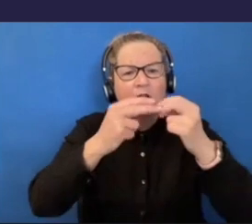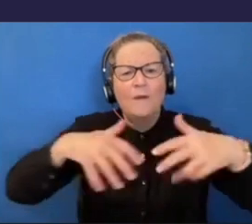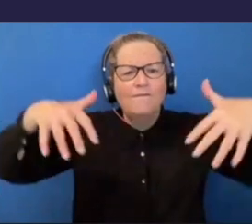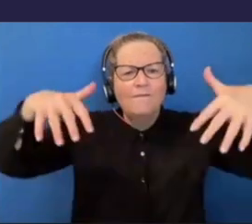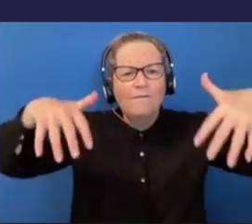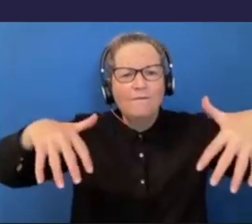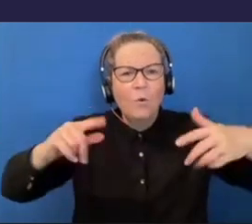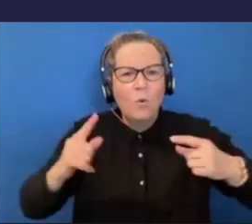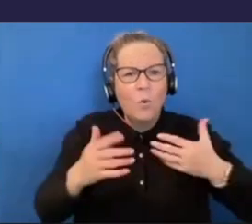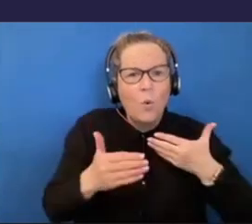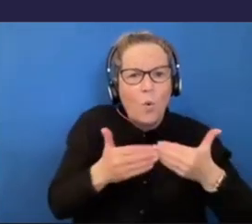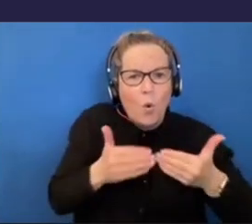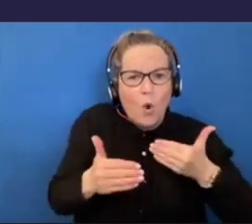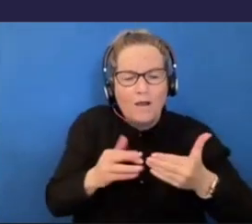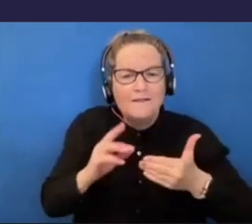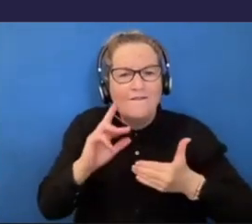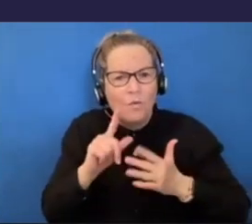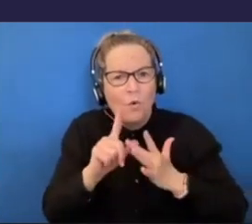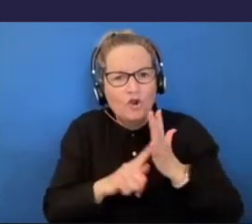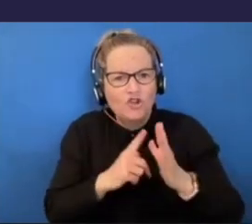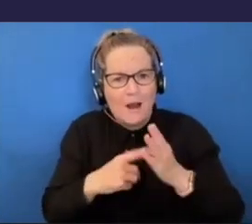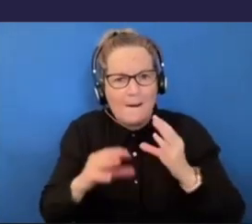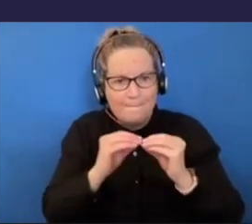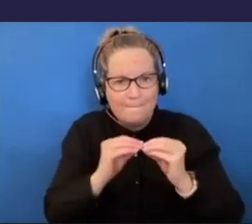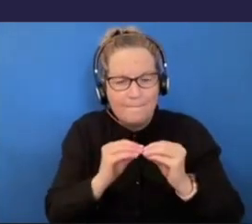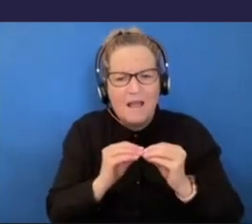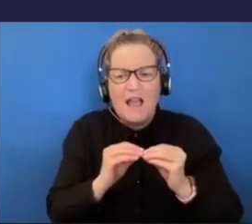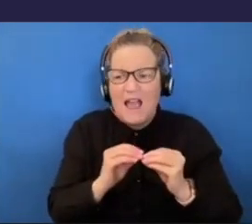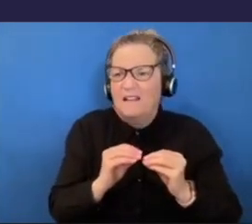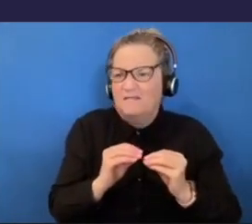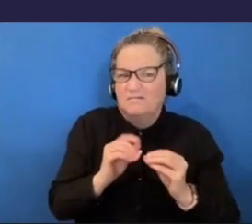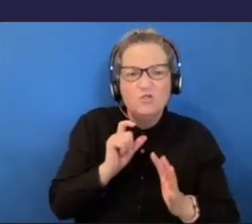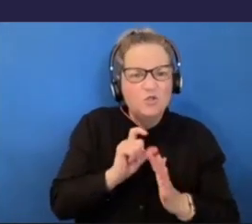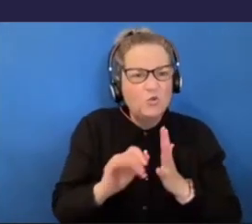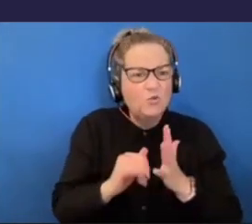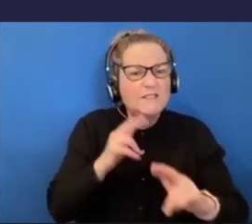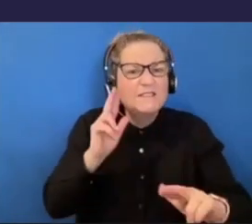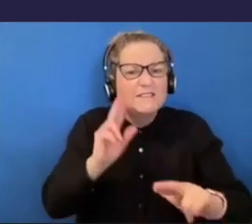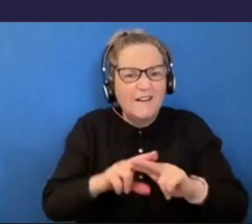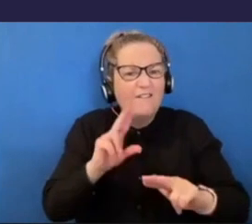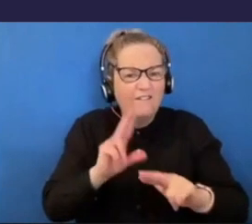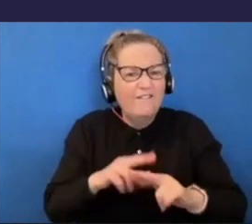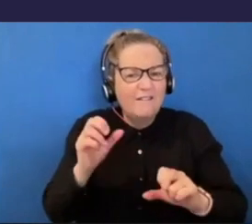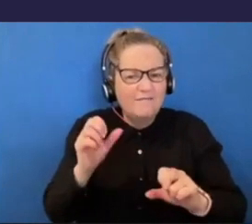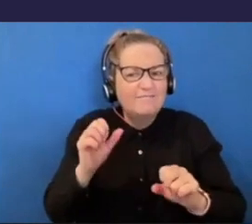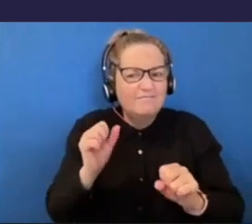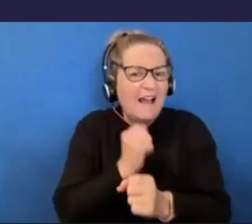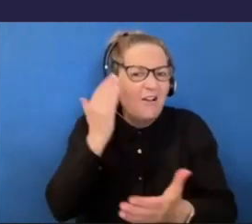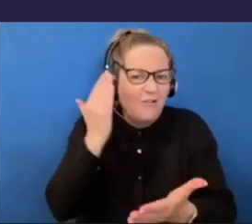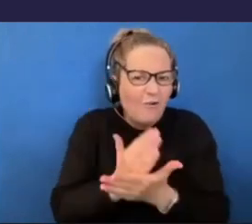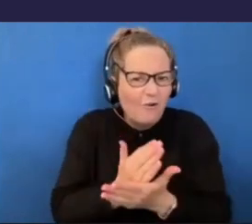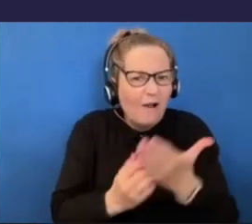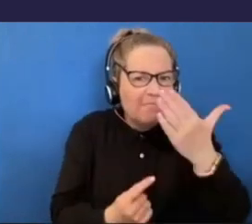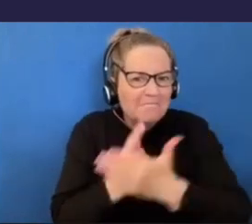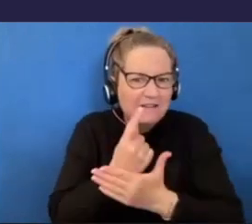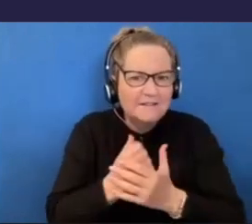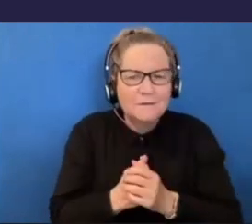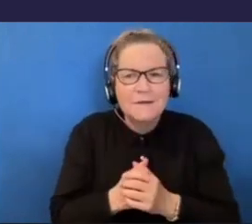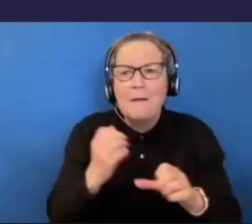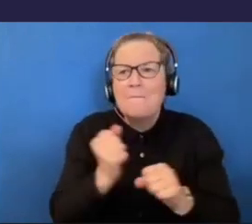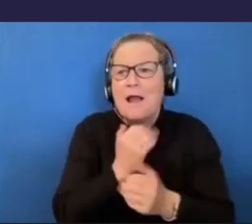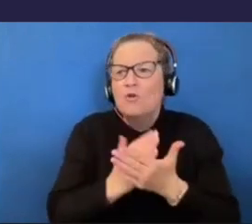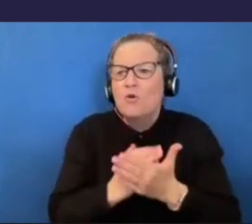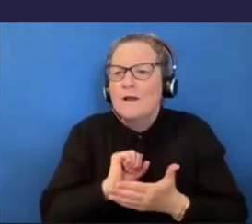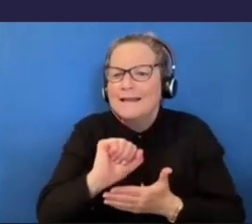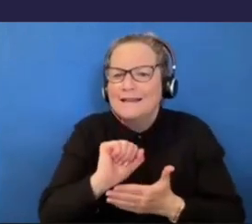organizing for Jacob and, um, getting stuff done. So people who are making sure that his, um, support